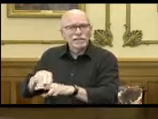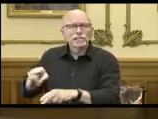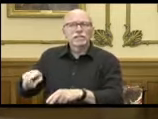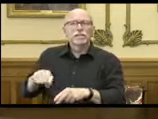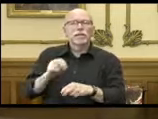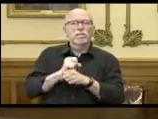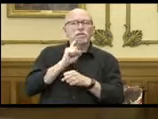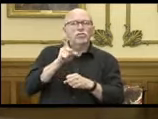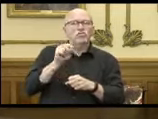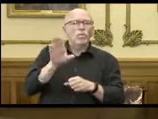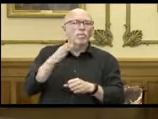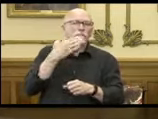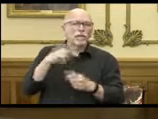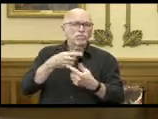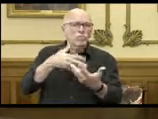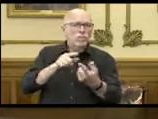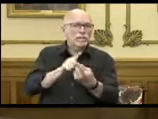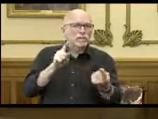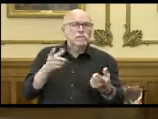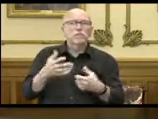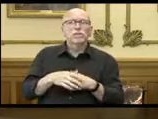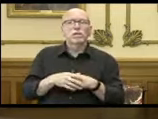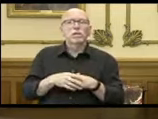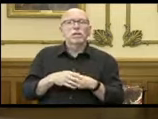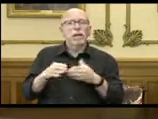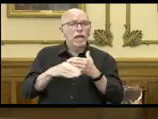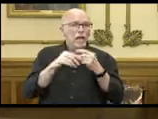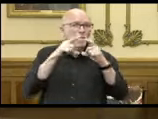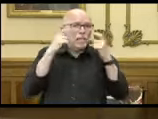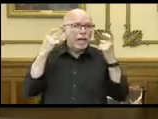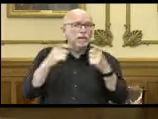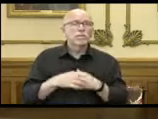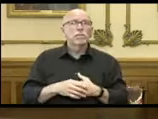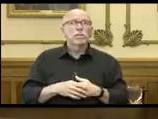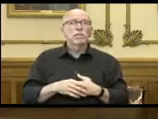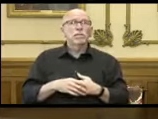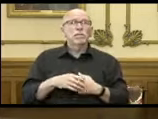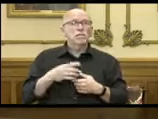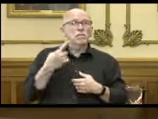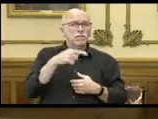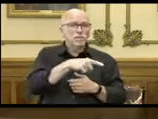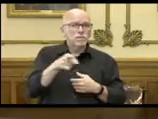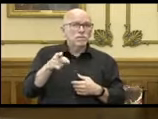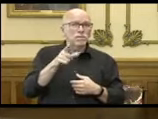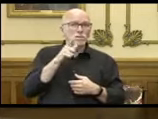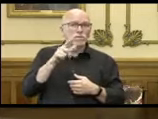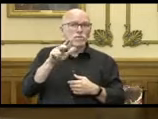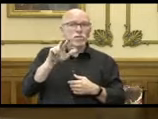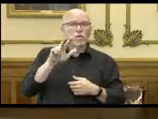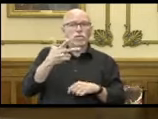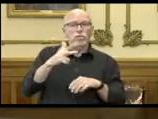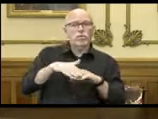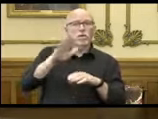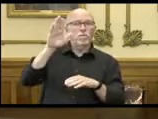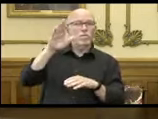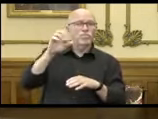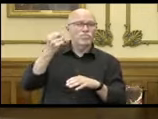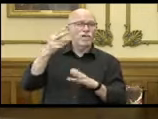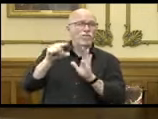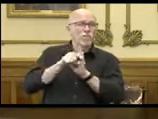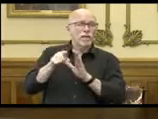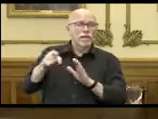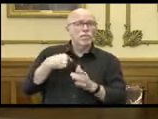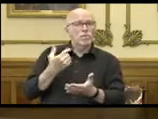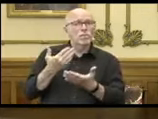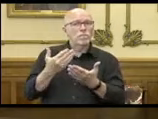do their best to socially distance them, by adding masks in for those individuals that are third grade through 12th grade, and